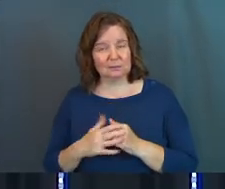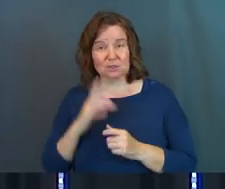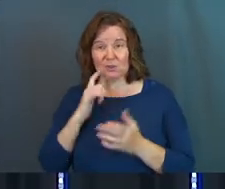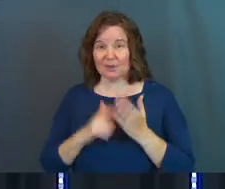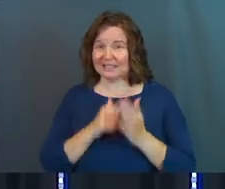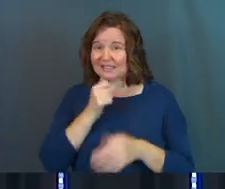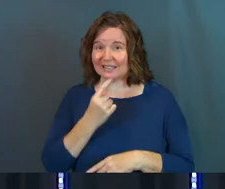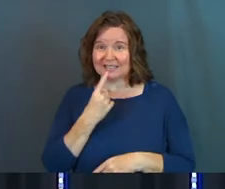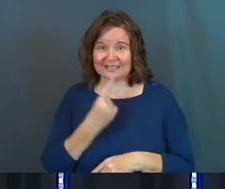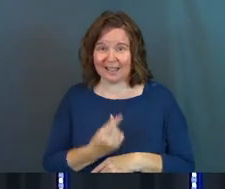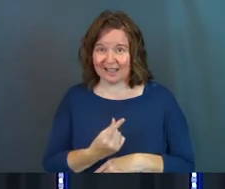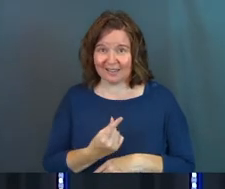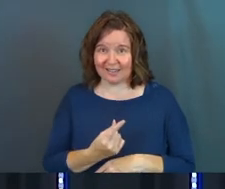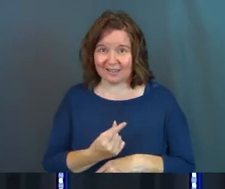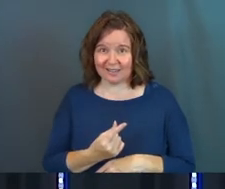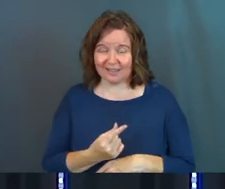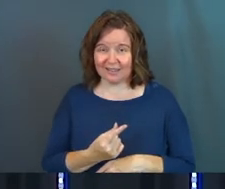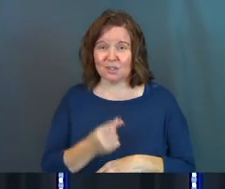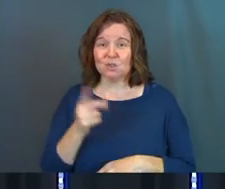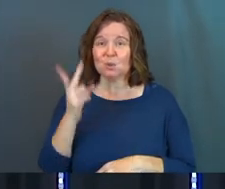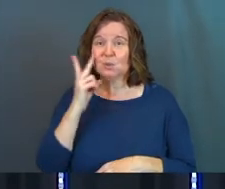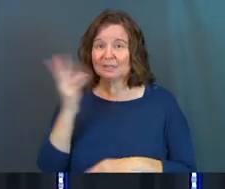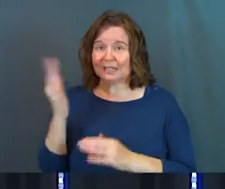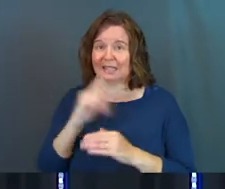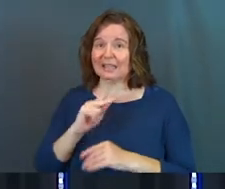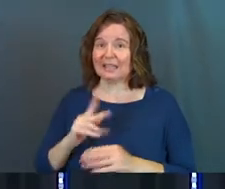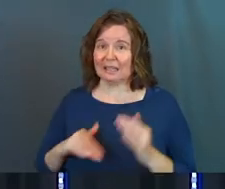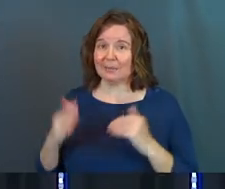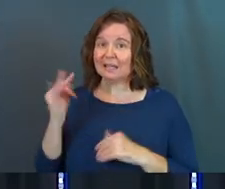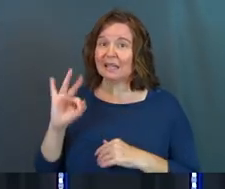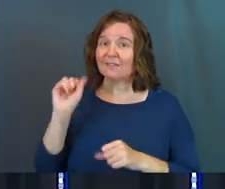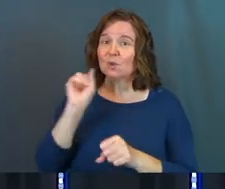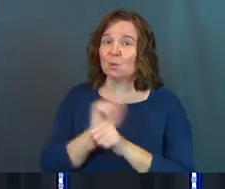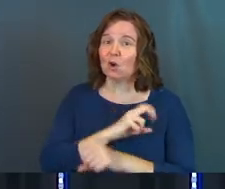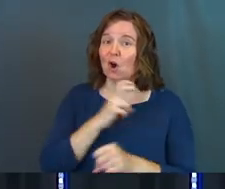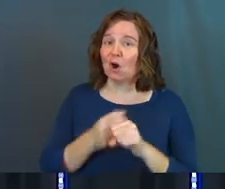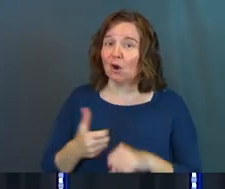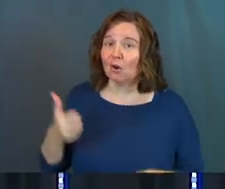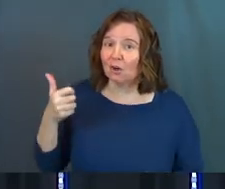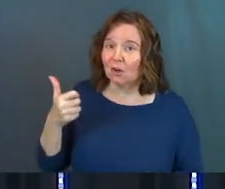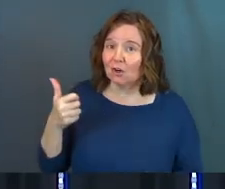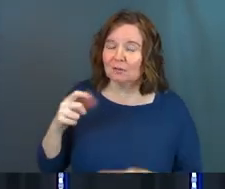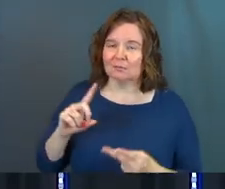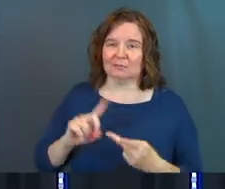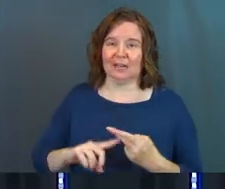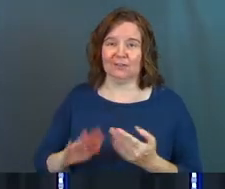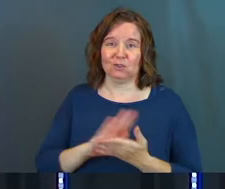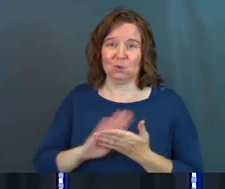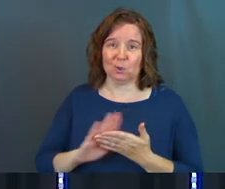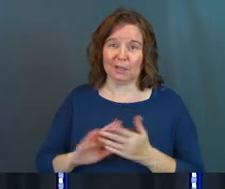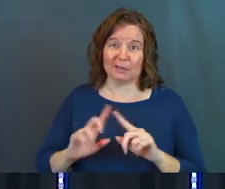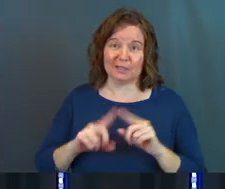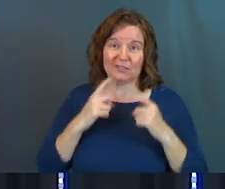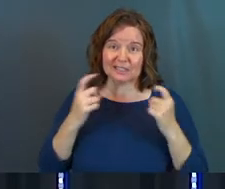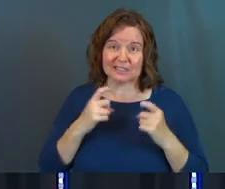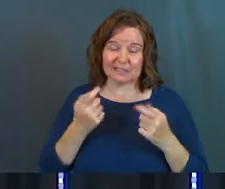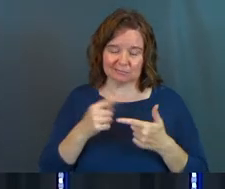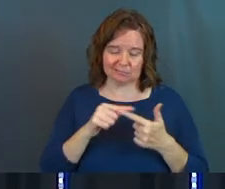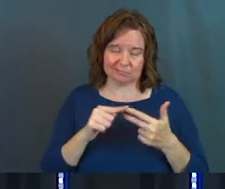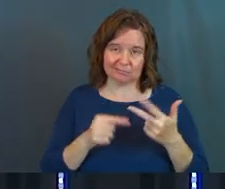Notice he does not say, you'll see the kingdom of God if you work harder, if you clean up these sins,